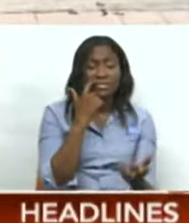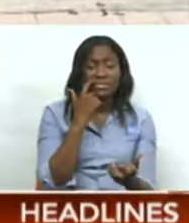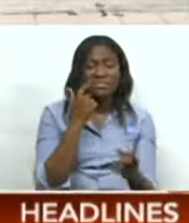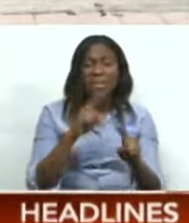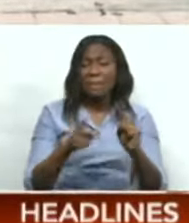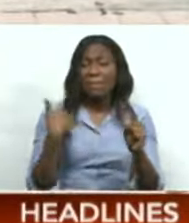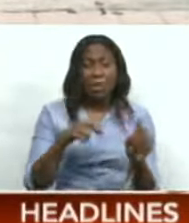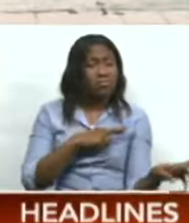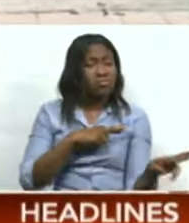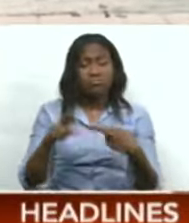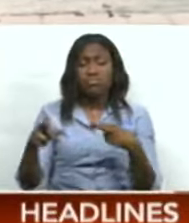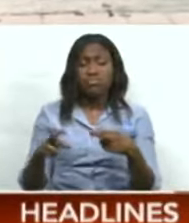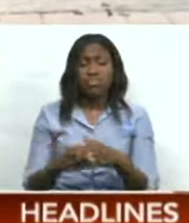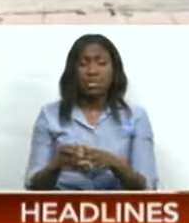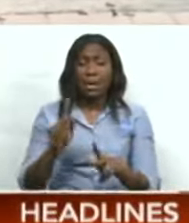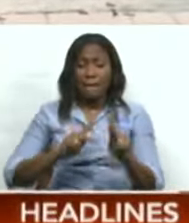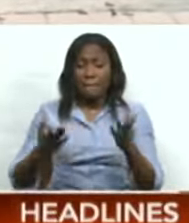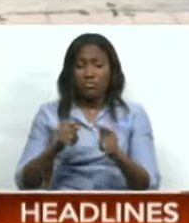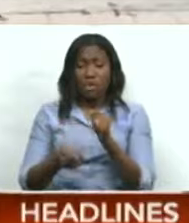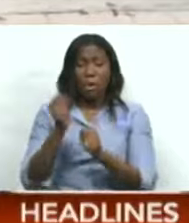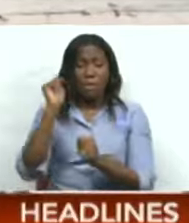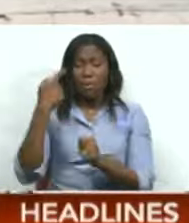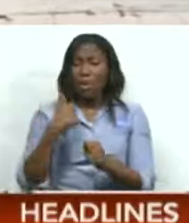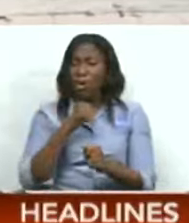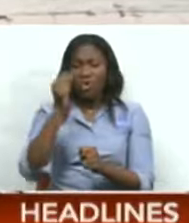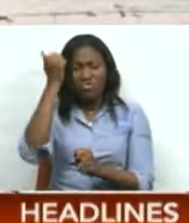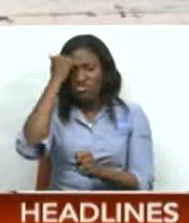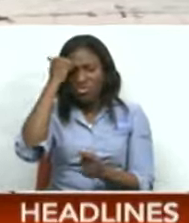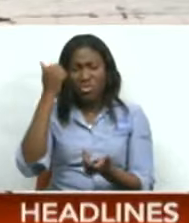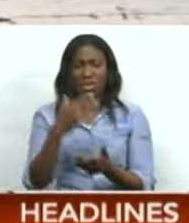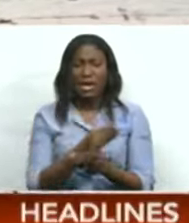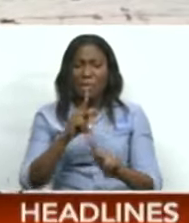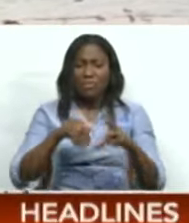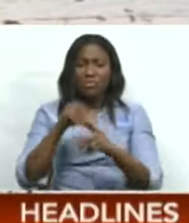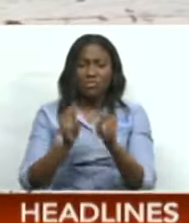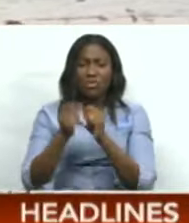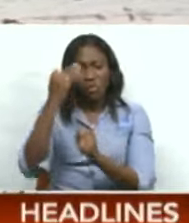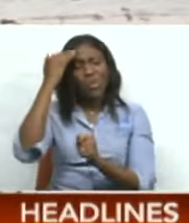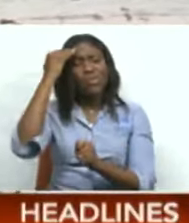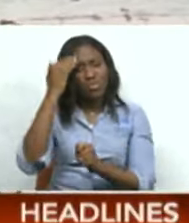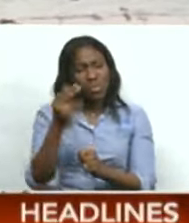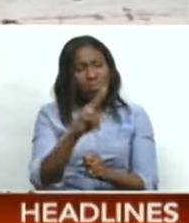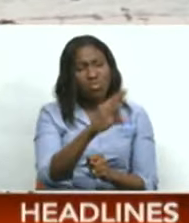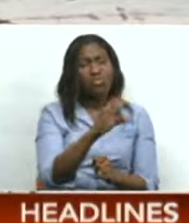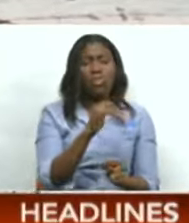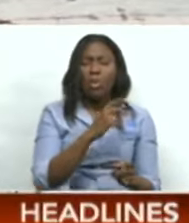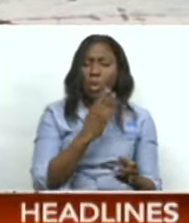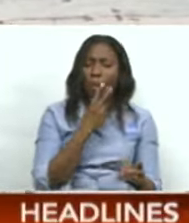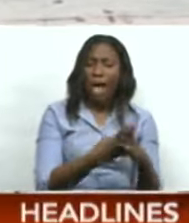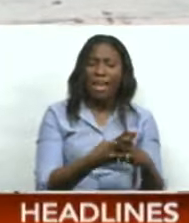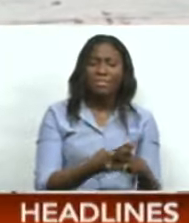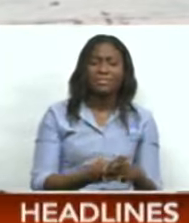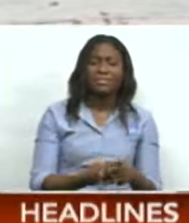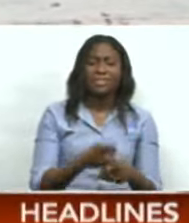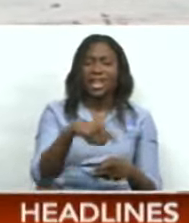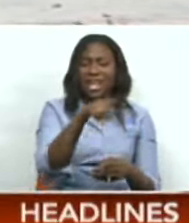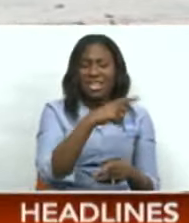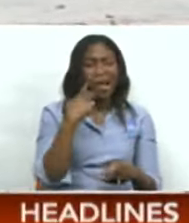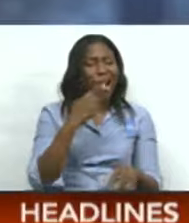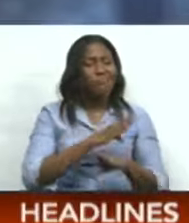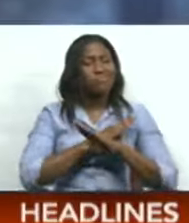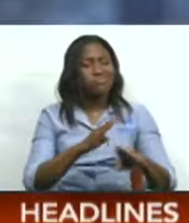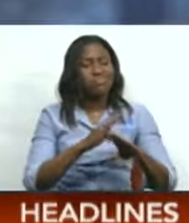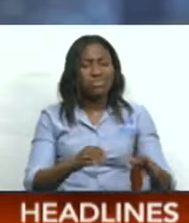we're ready to take them on. The people of this country, they're not foolish. And the people of this country by now know them very well. You understand? They are a bunch of bajacks.